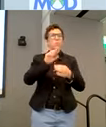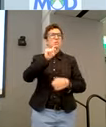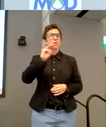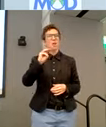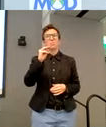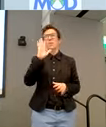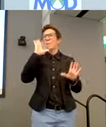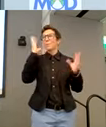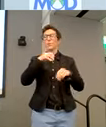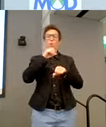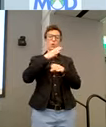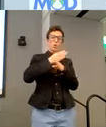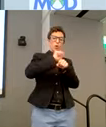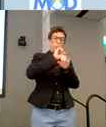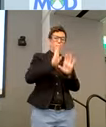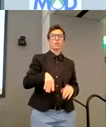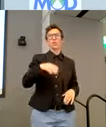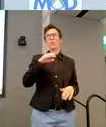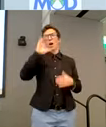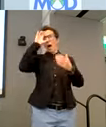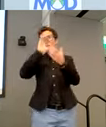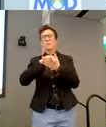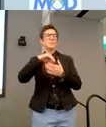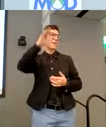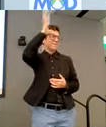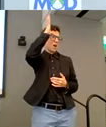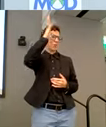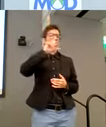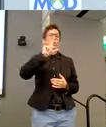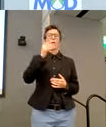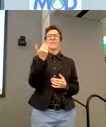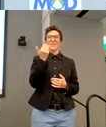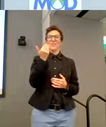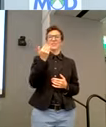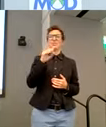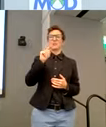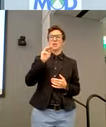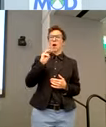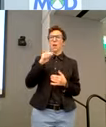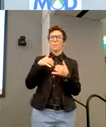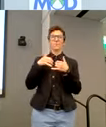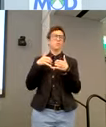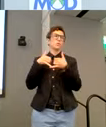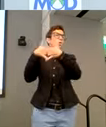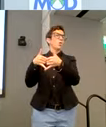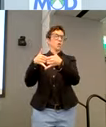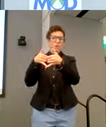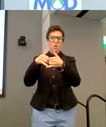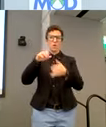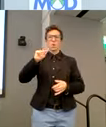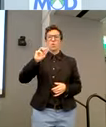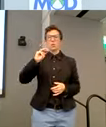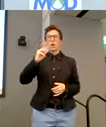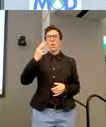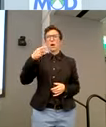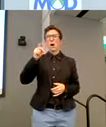a father and a grandfather. Uh, and in 2015, MOD awarded Tom with the first ever Thomas P Hopkins disability access